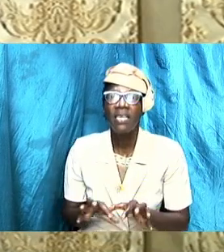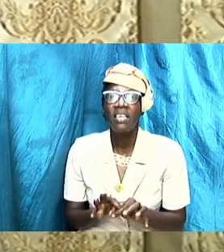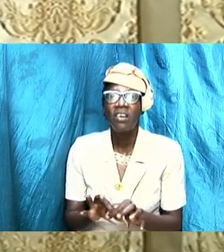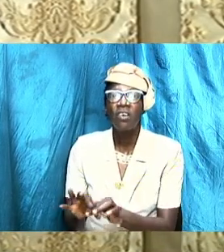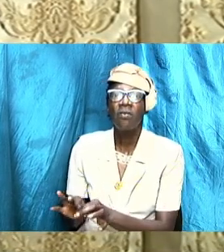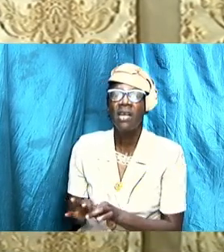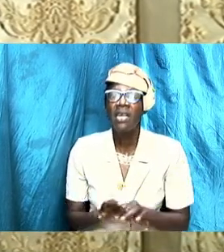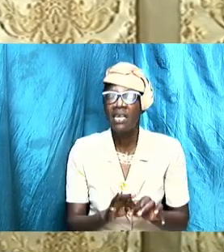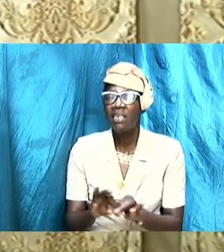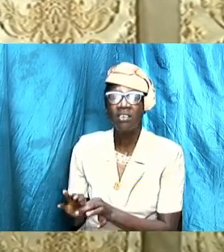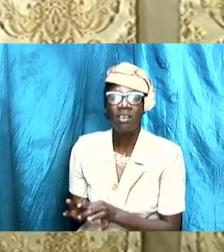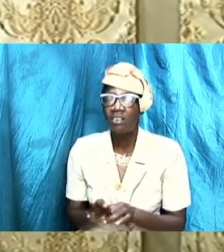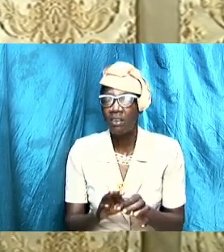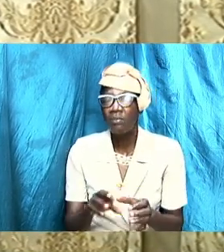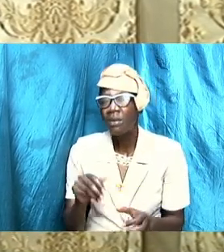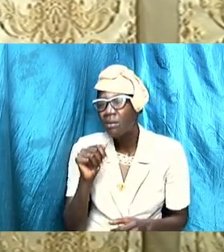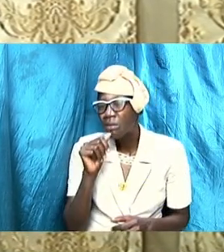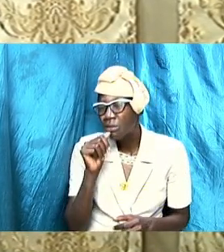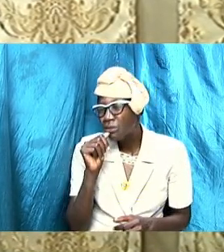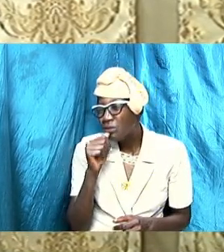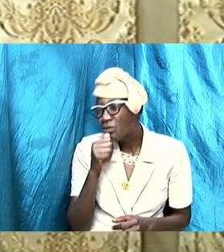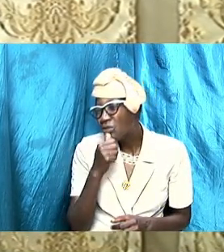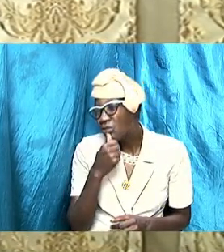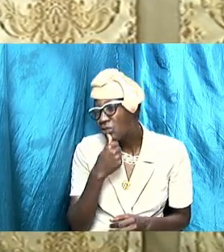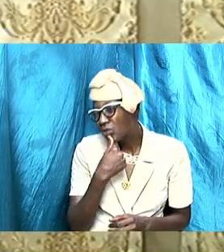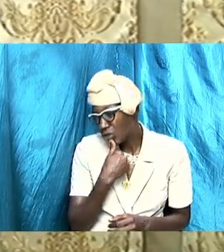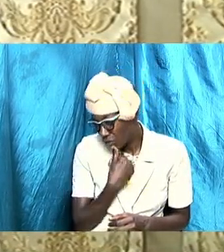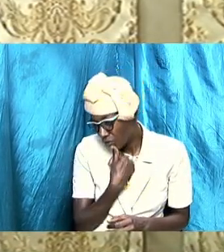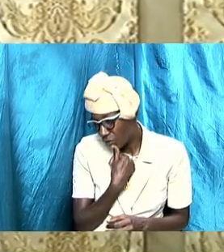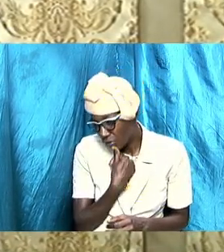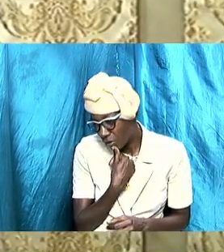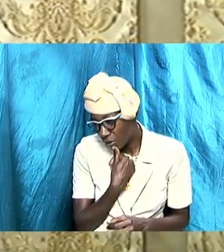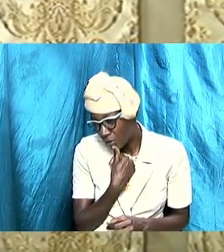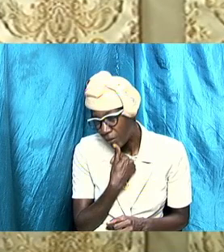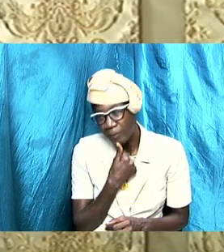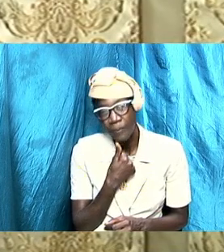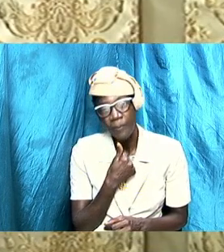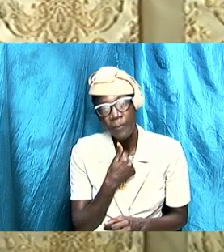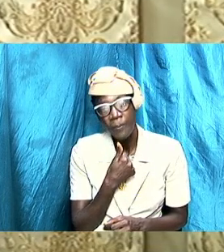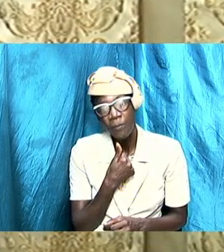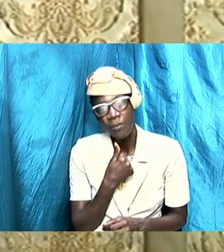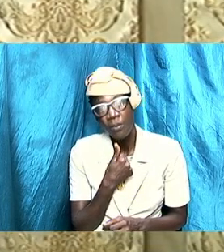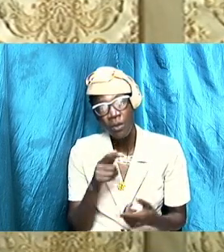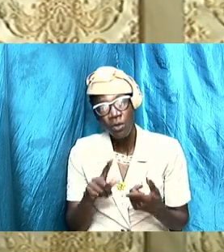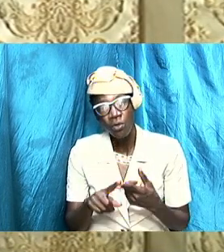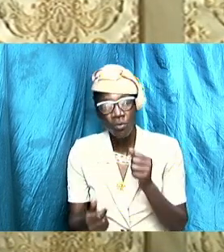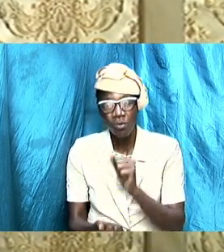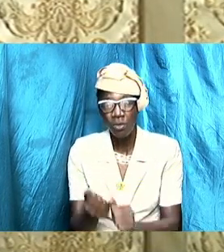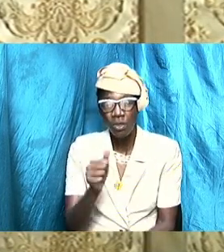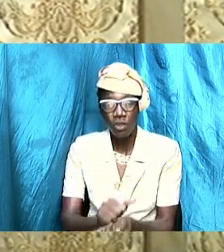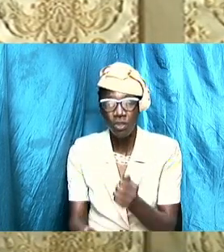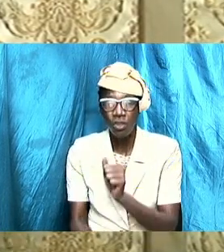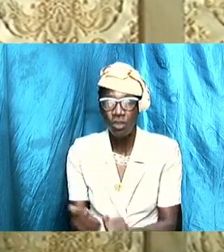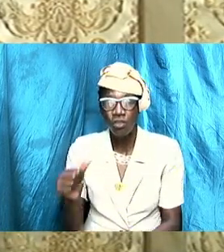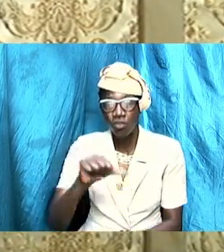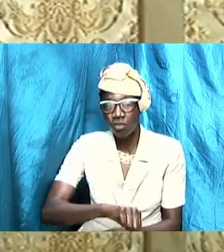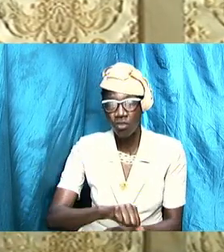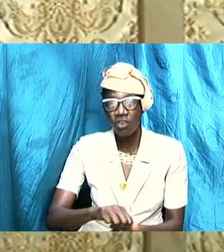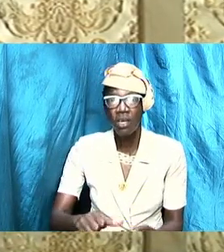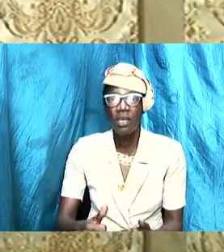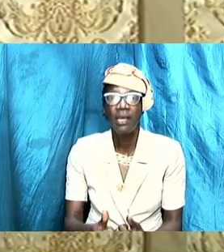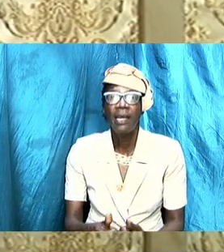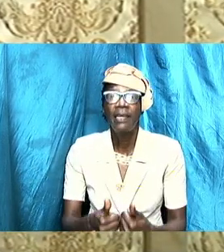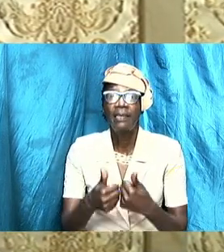stress and that stress leads to destruction, it leads to separation,